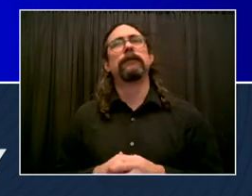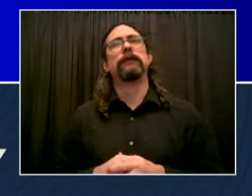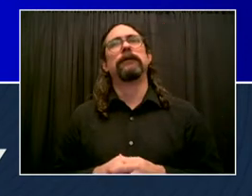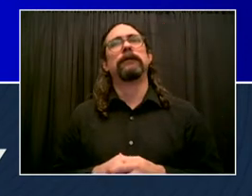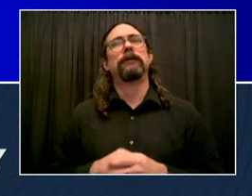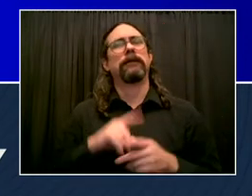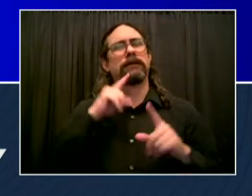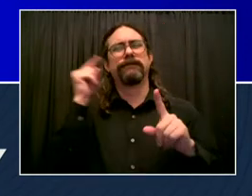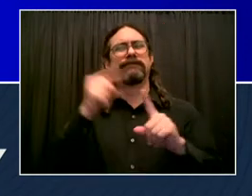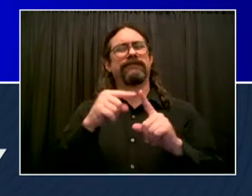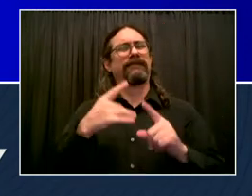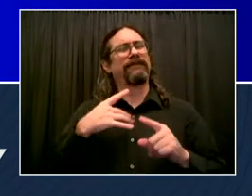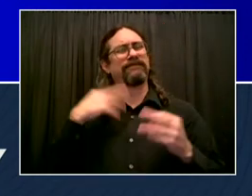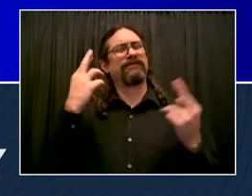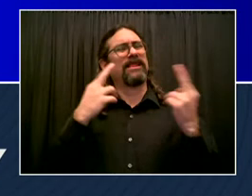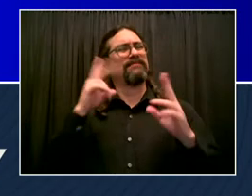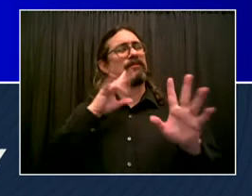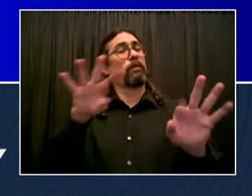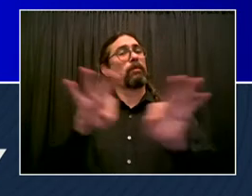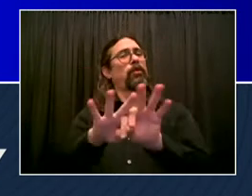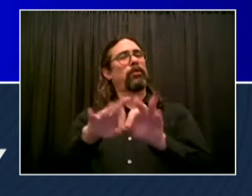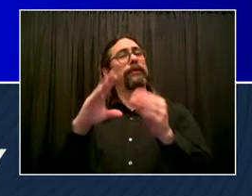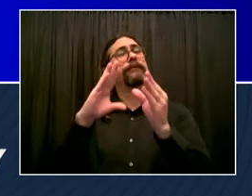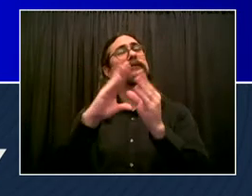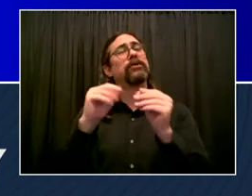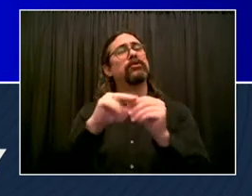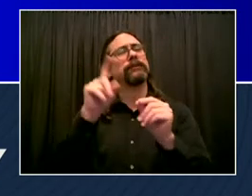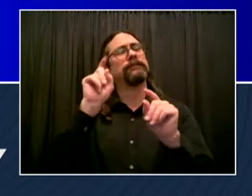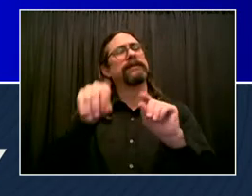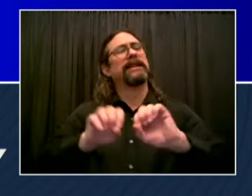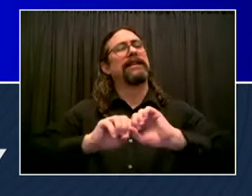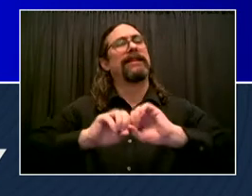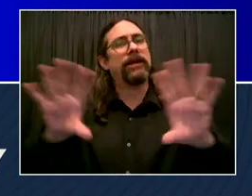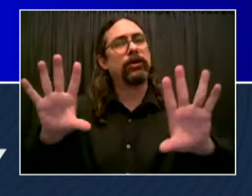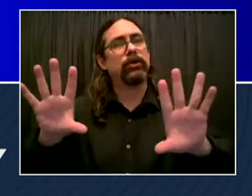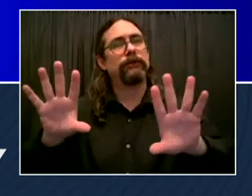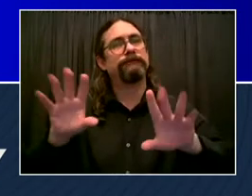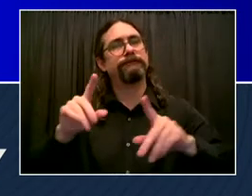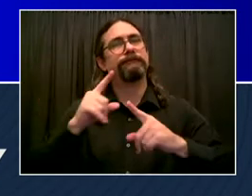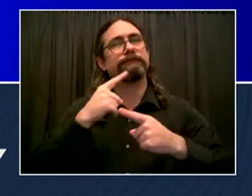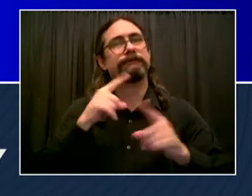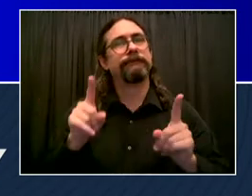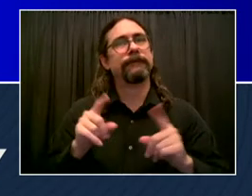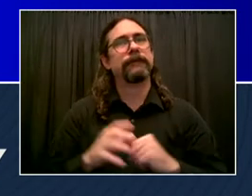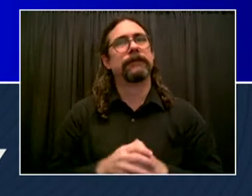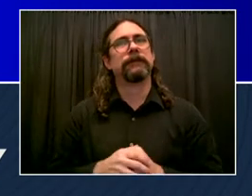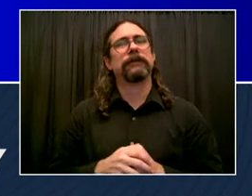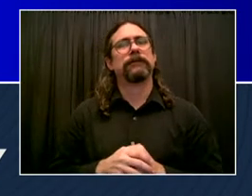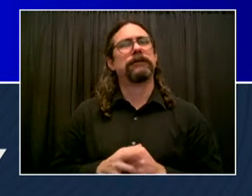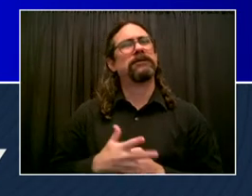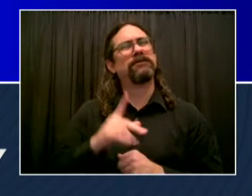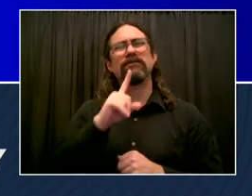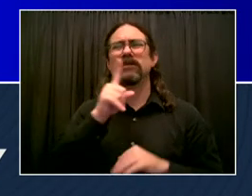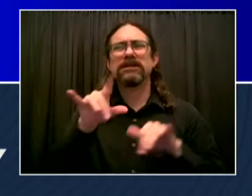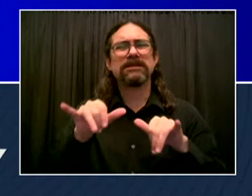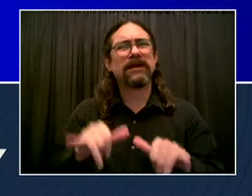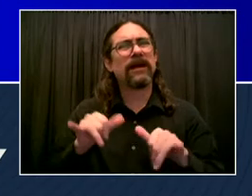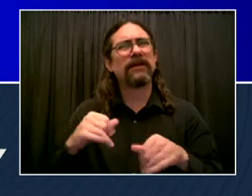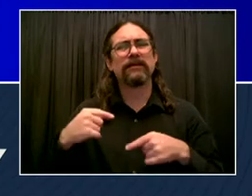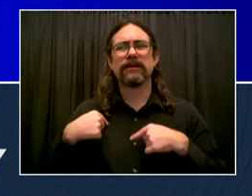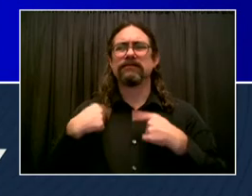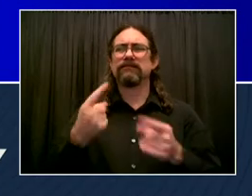worked up to now continues to be the key. Vaccination and obviously masks play a very important role as well. Dr. Choksi.